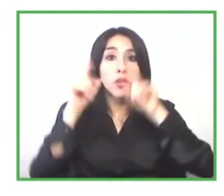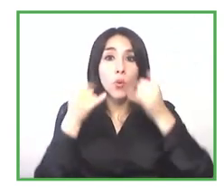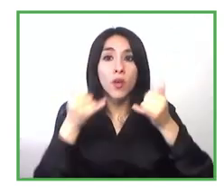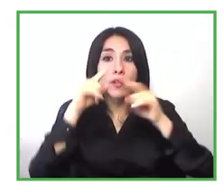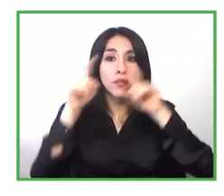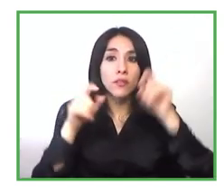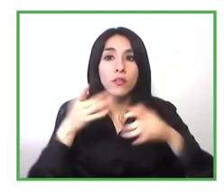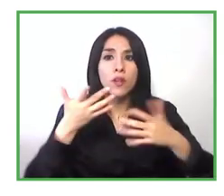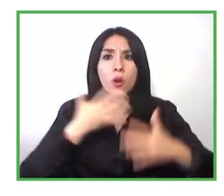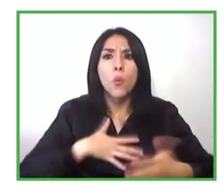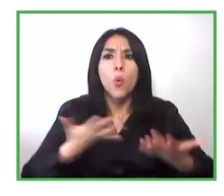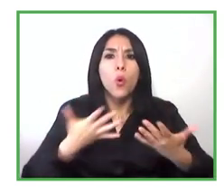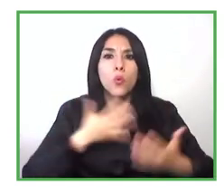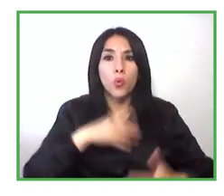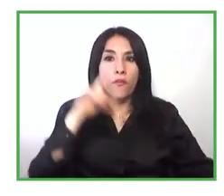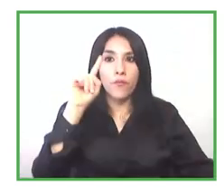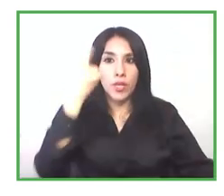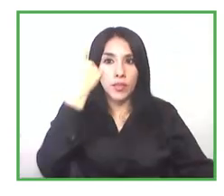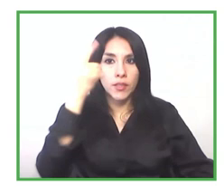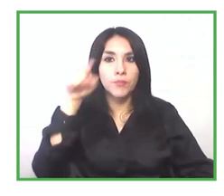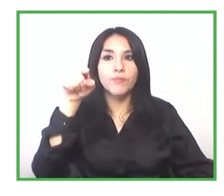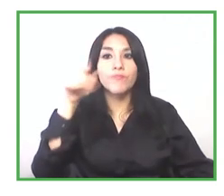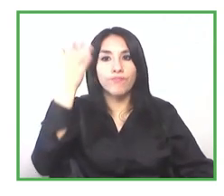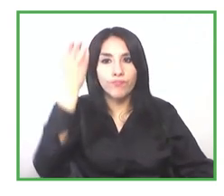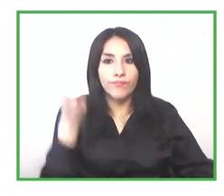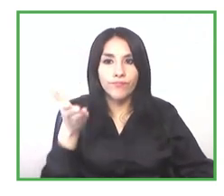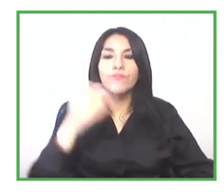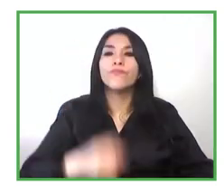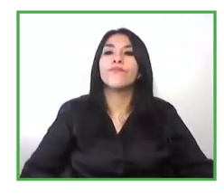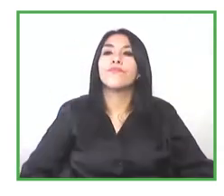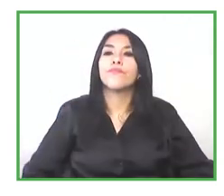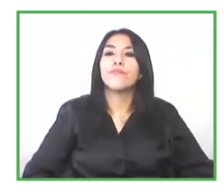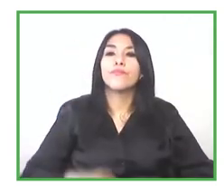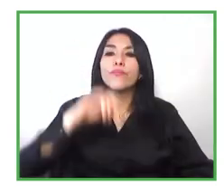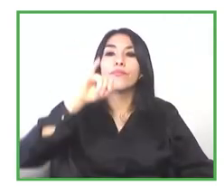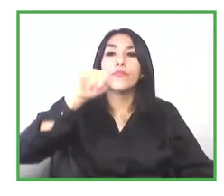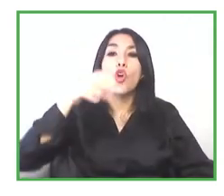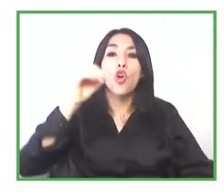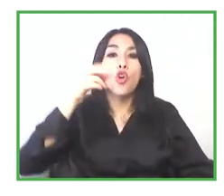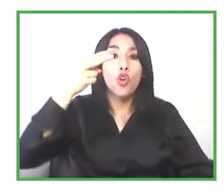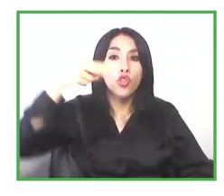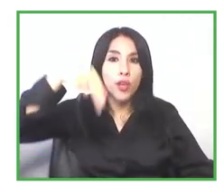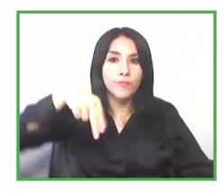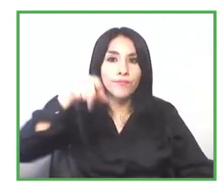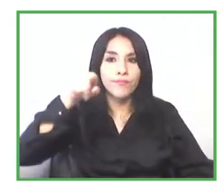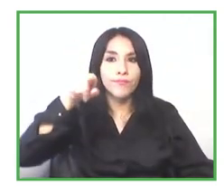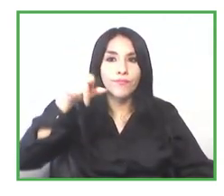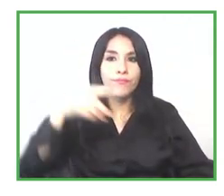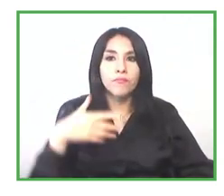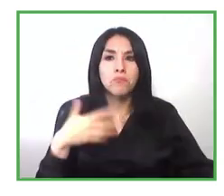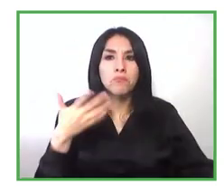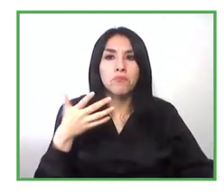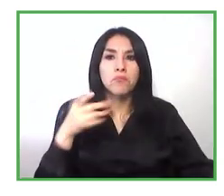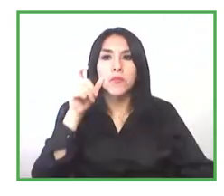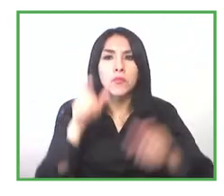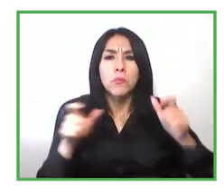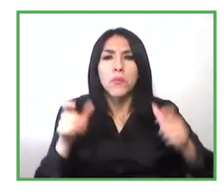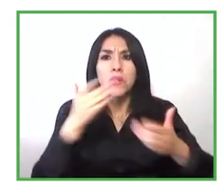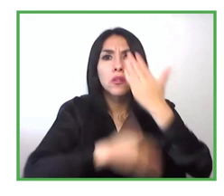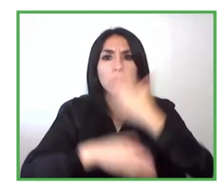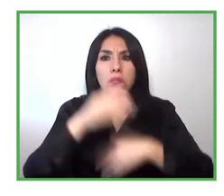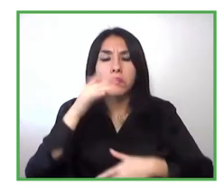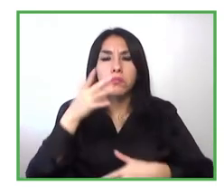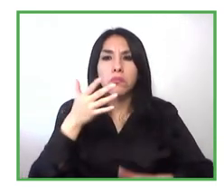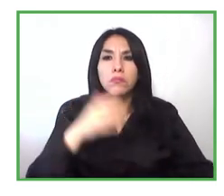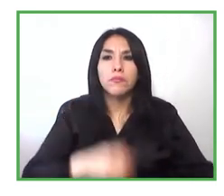start with the first question to john it is related with the participation with the people of disabilities and the person is this one